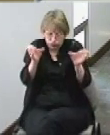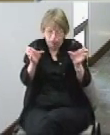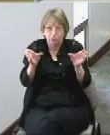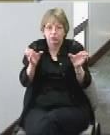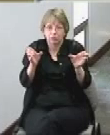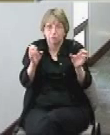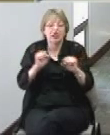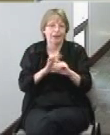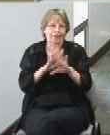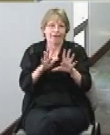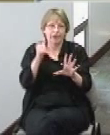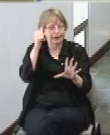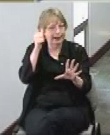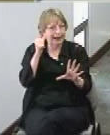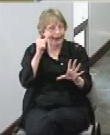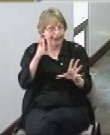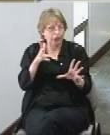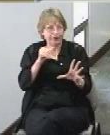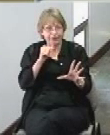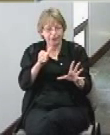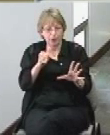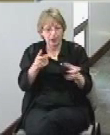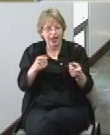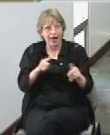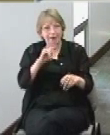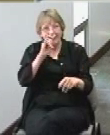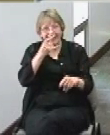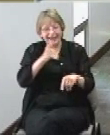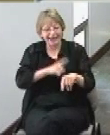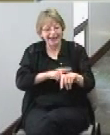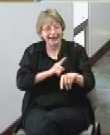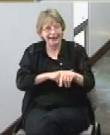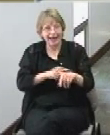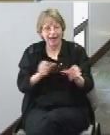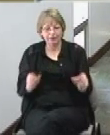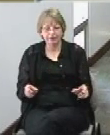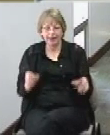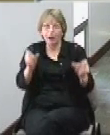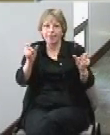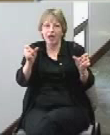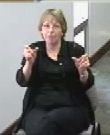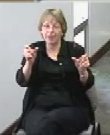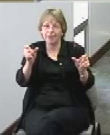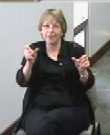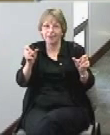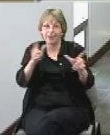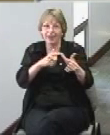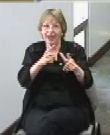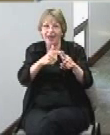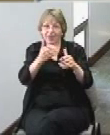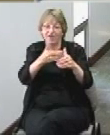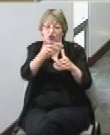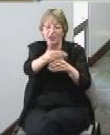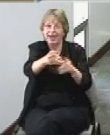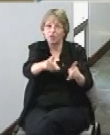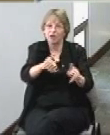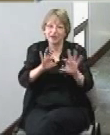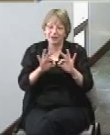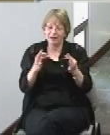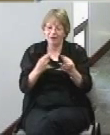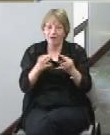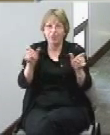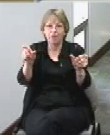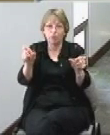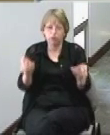then when it's the kids turn the bumpers will come up and then they'll go back down we're gonna